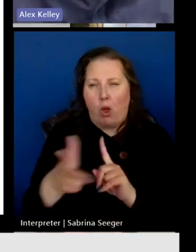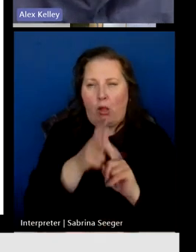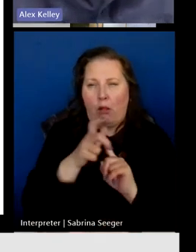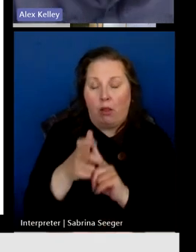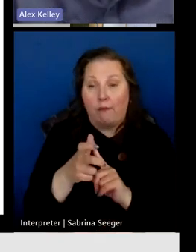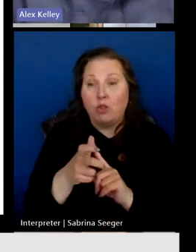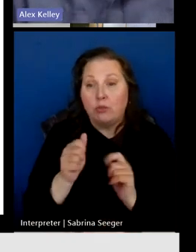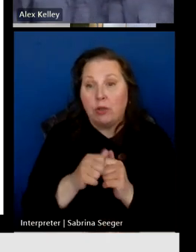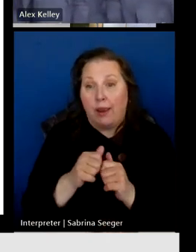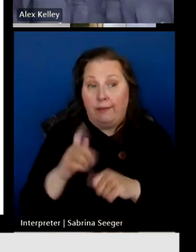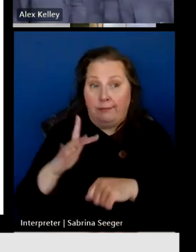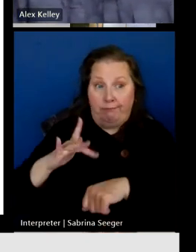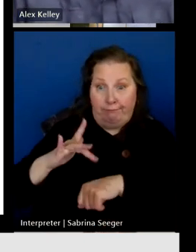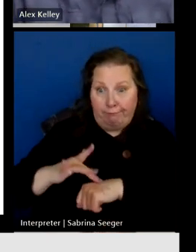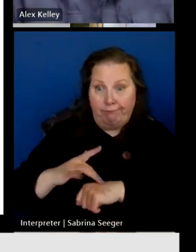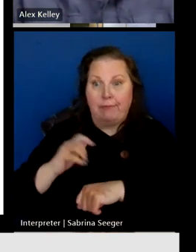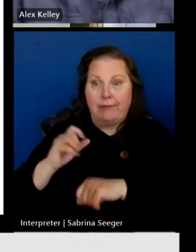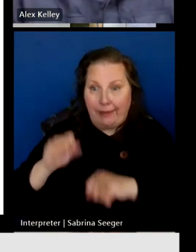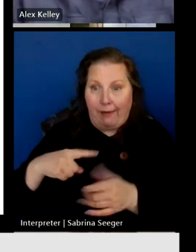access to a device.